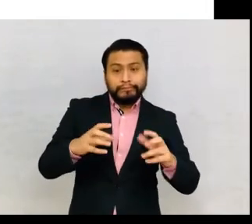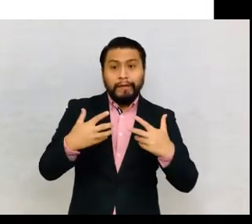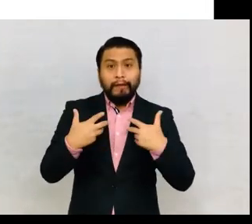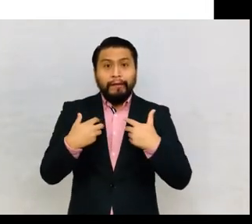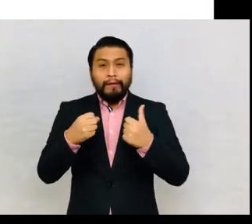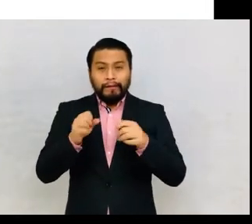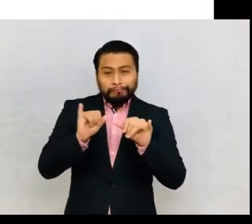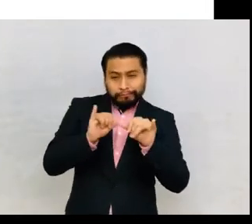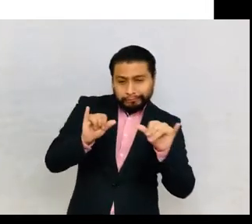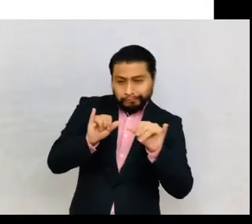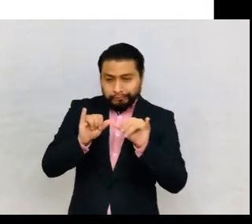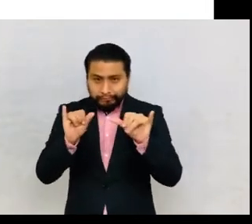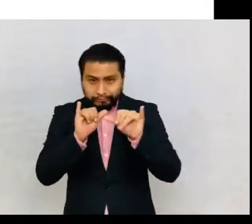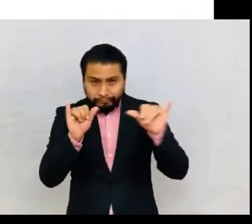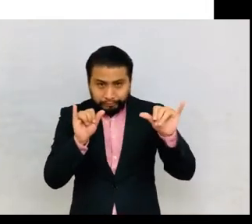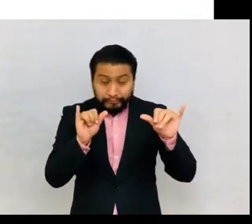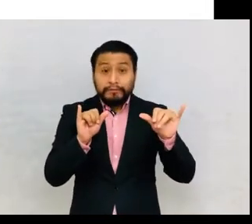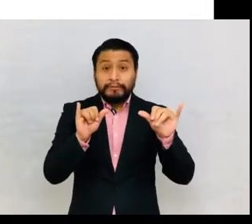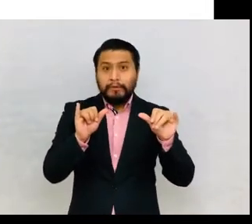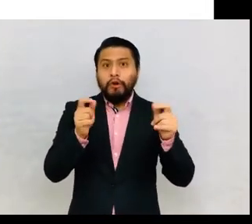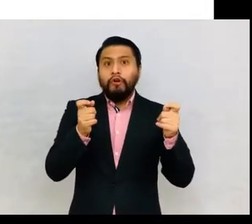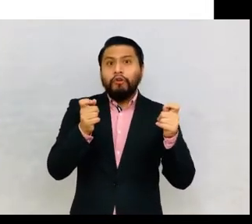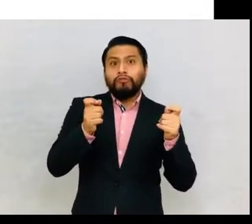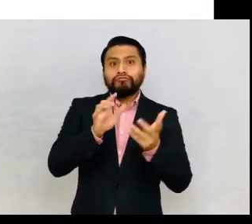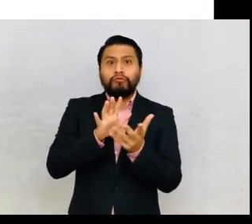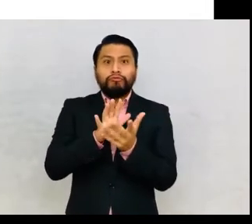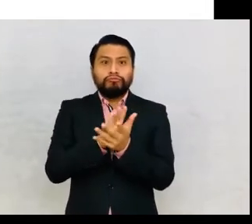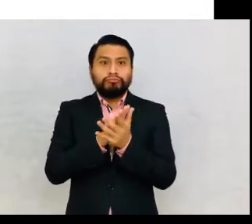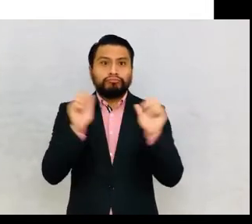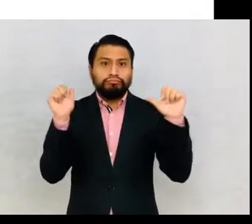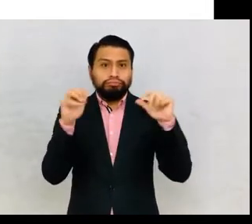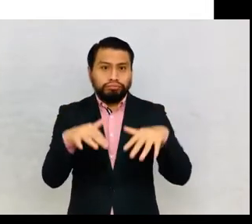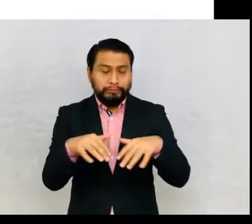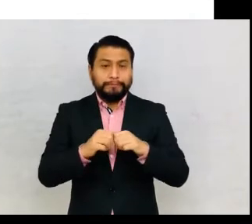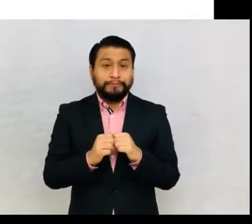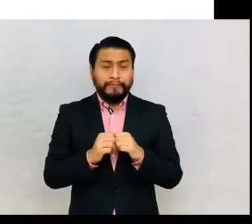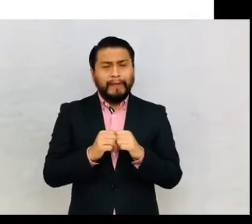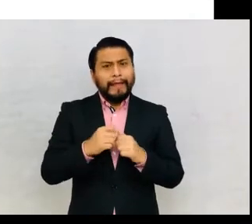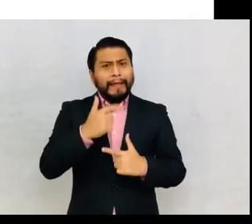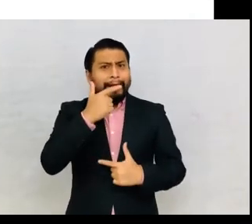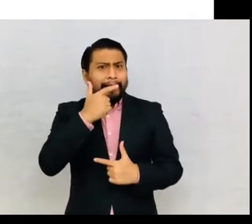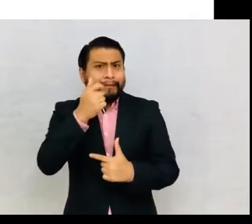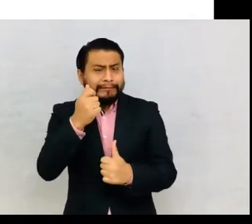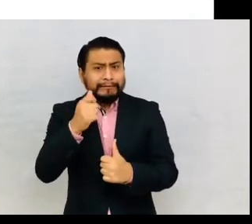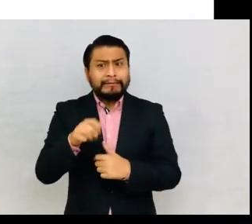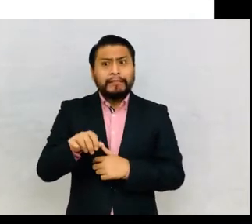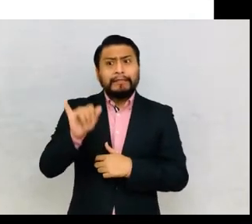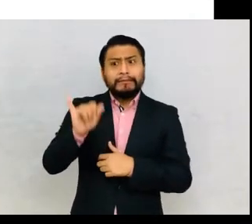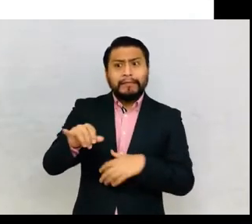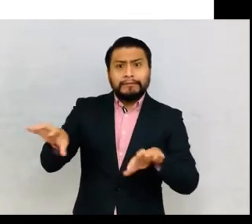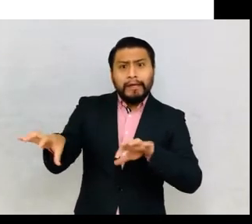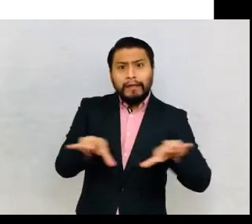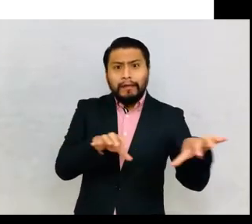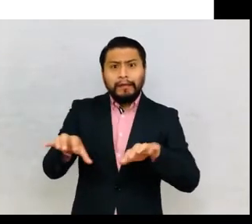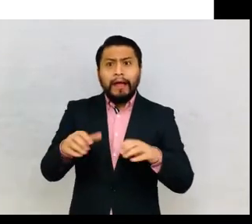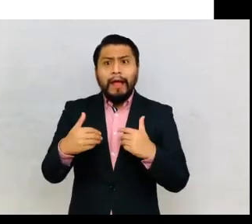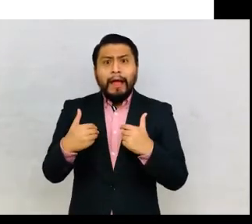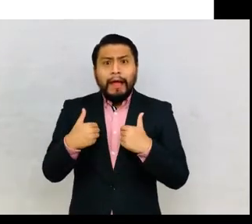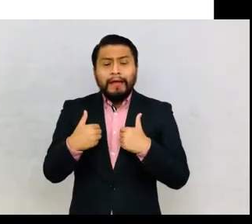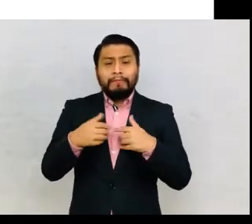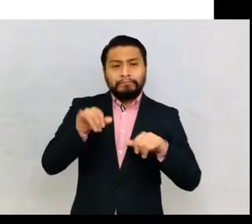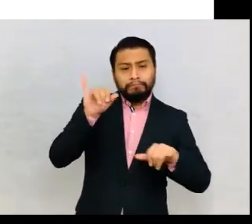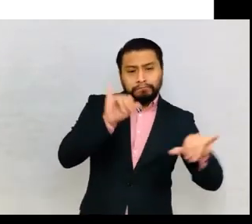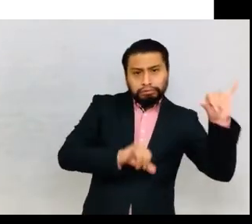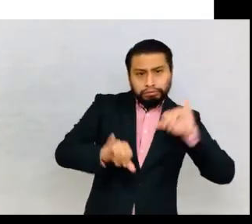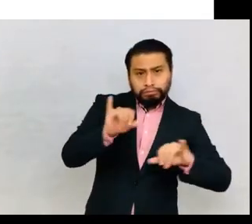aimed to monitor and control the school population. The interesting thing is that those actions carried out between the